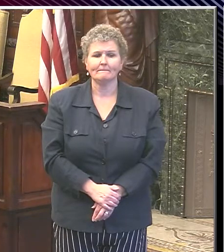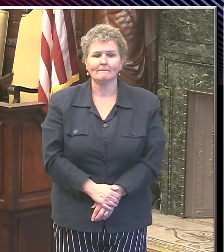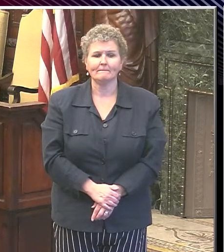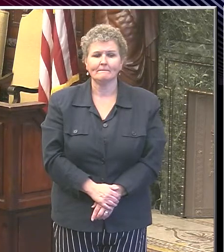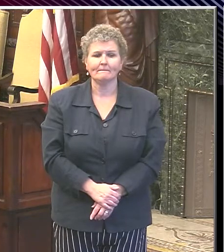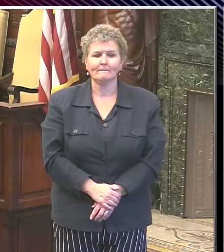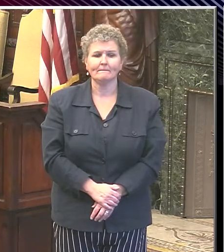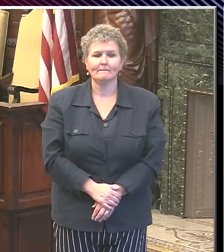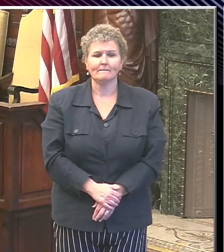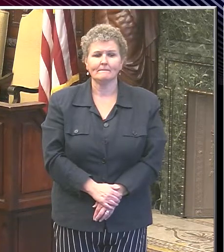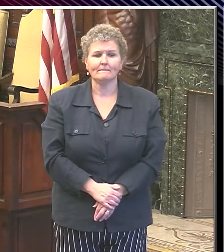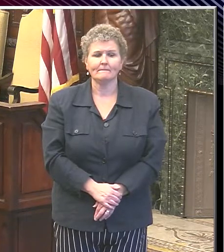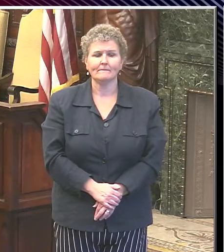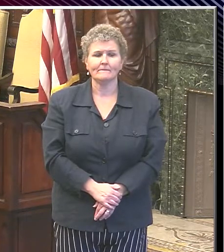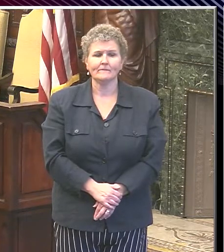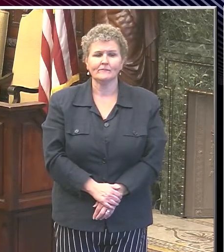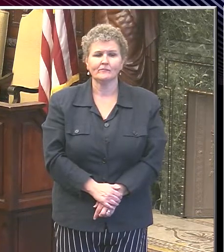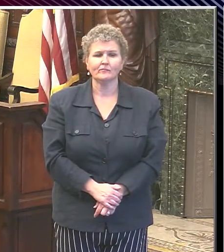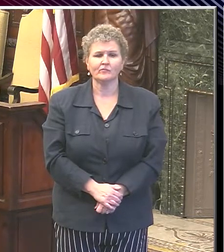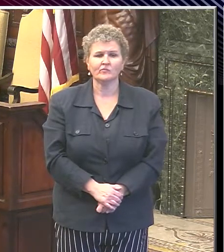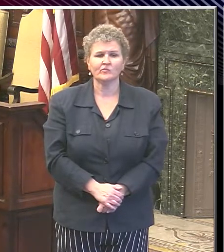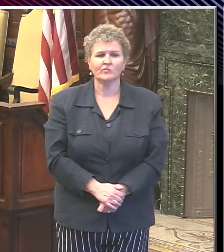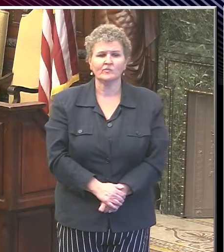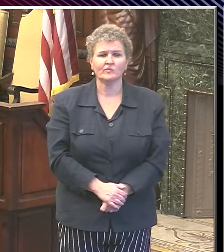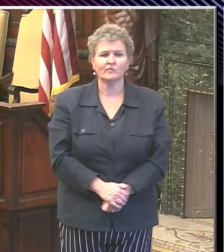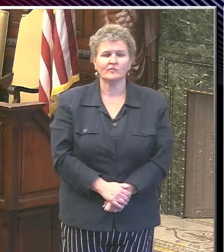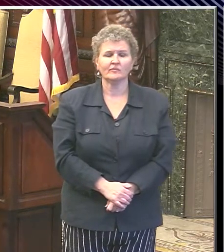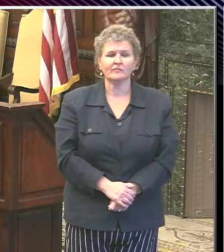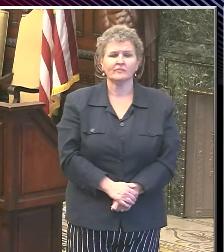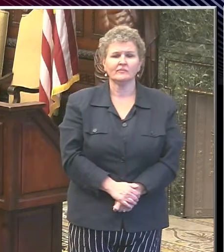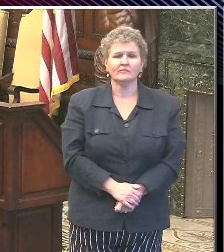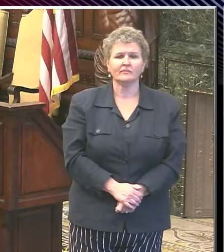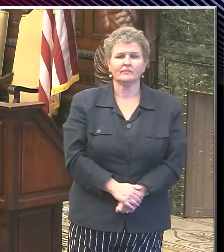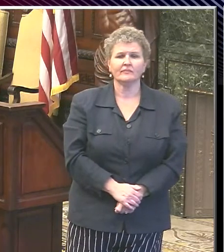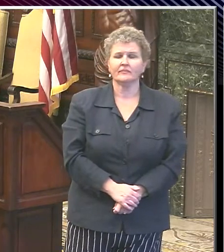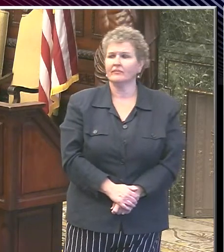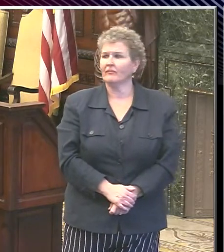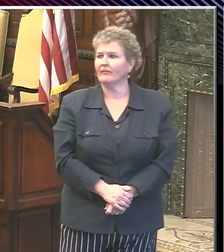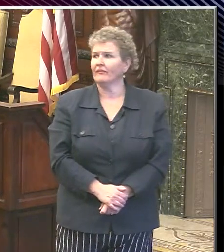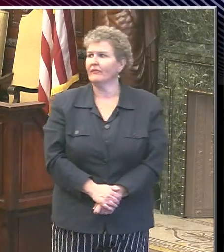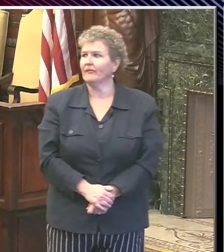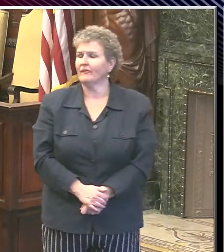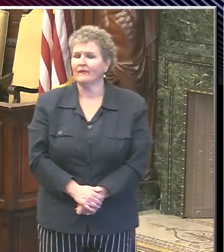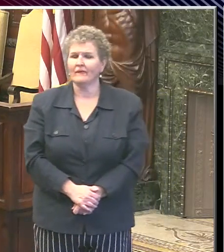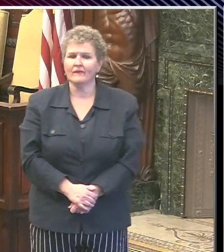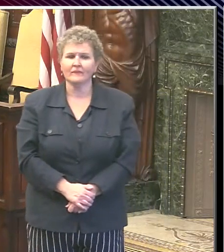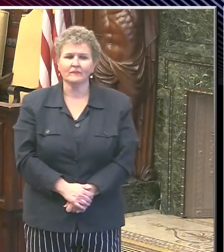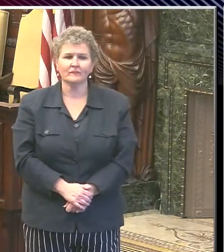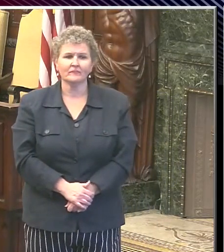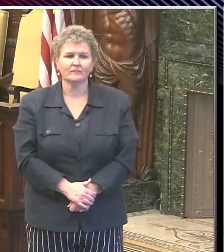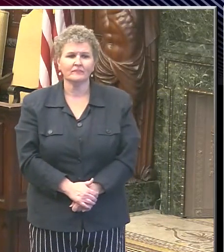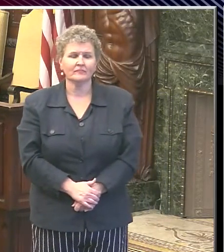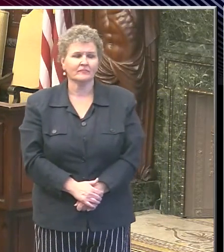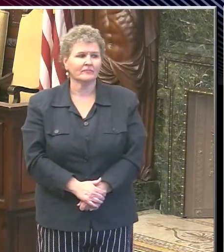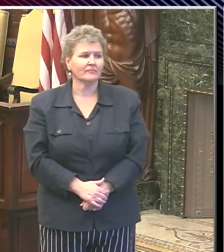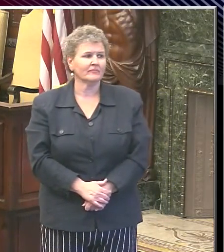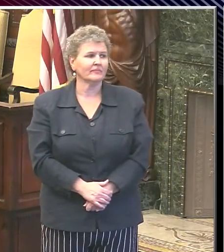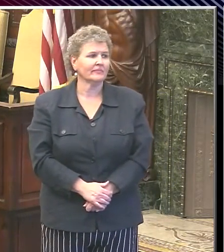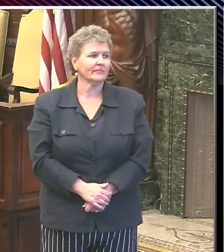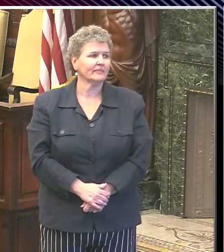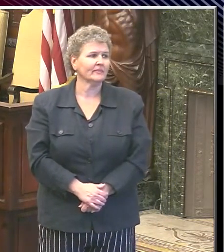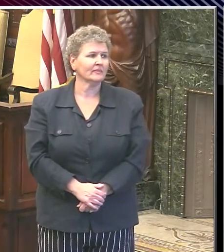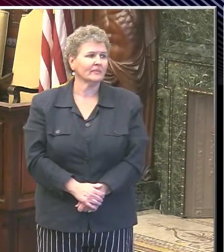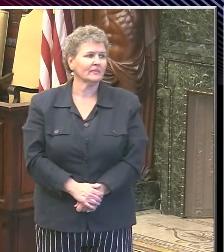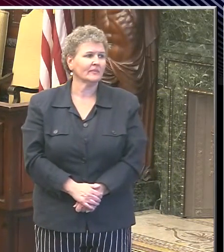We are offering schools that are access to cybernetic access, we're offering equipment to keep people in to their education, to